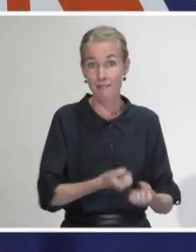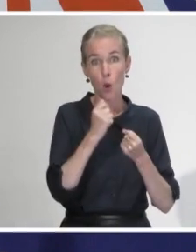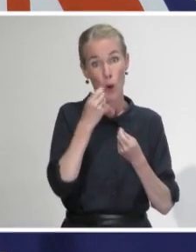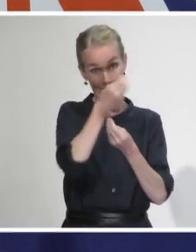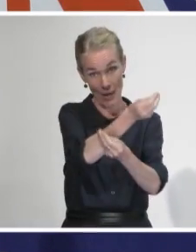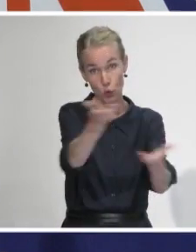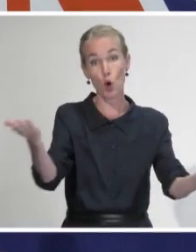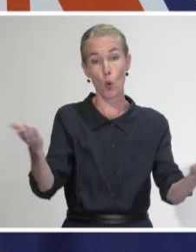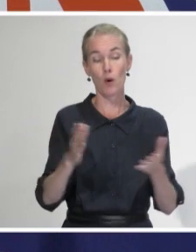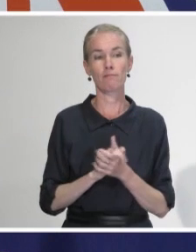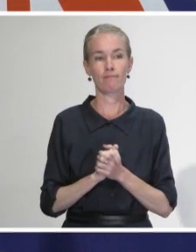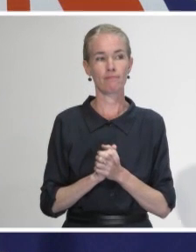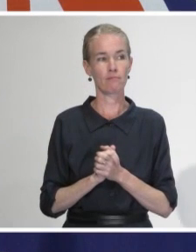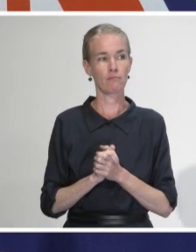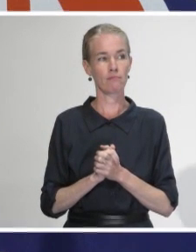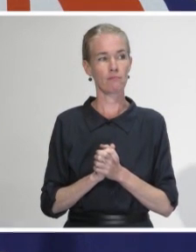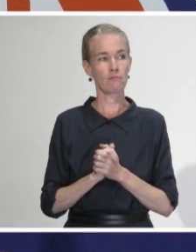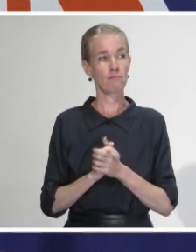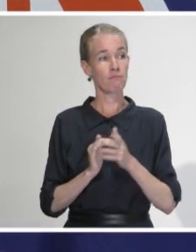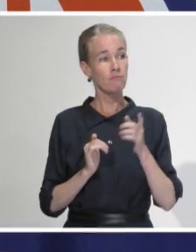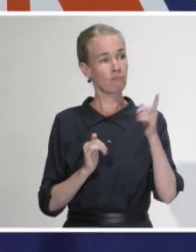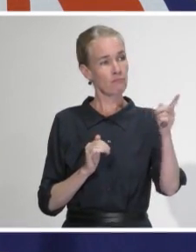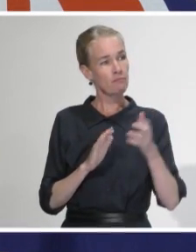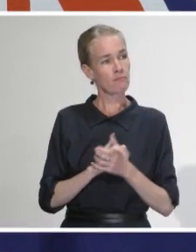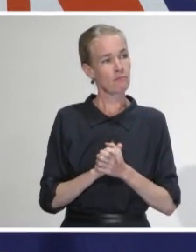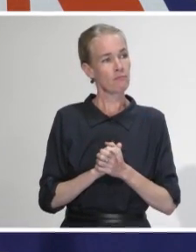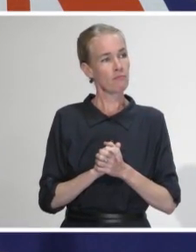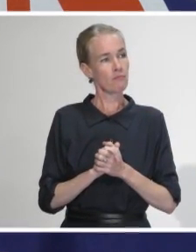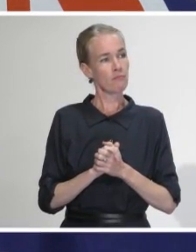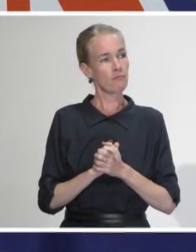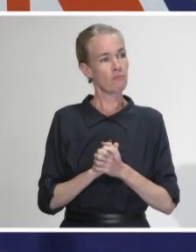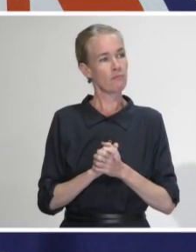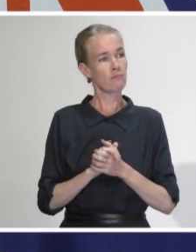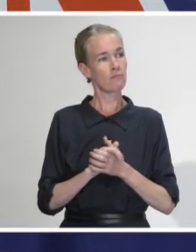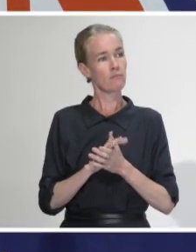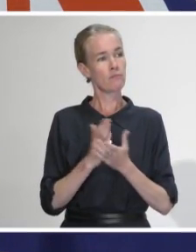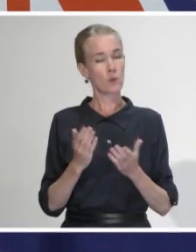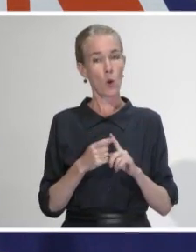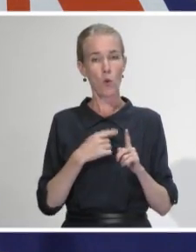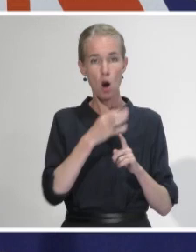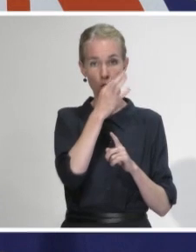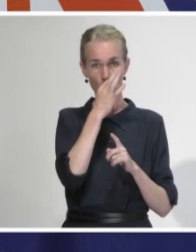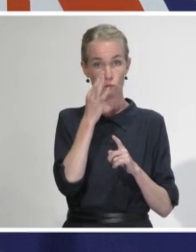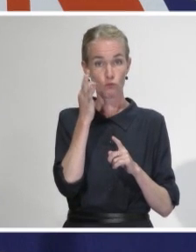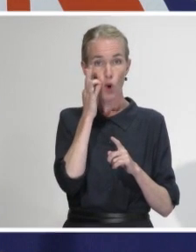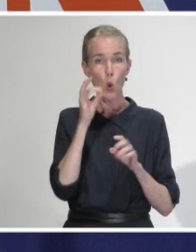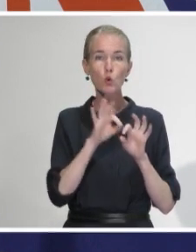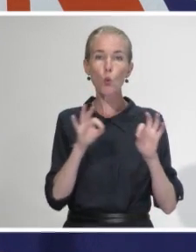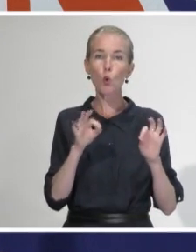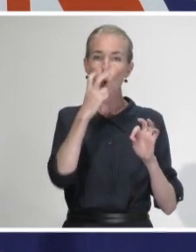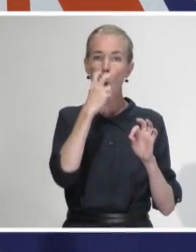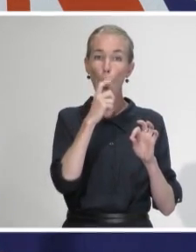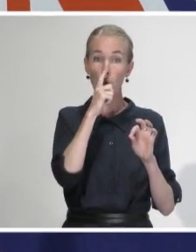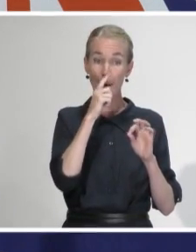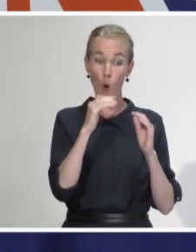provide it. What are the risks of moving residents from Rosewood and how many more can we expect to be moved over the next week or so? So at the